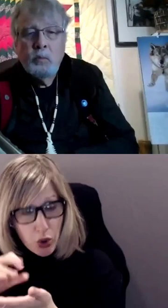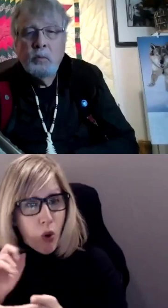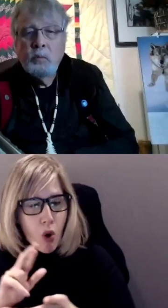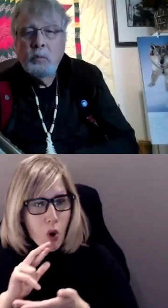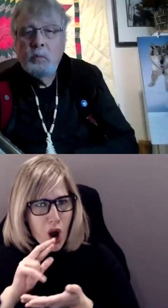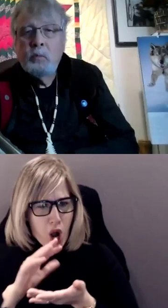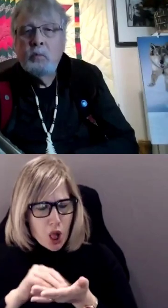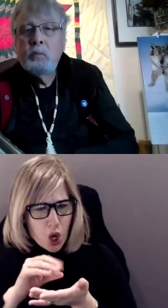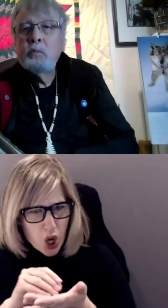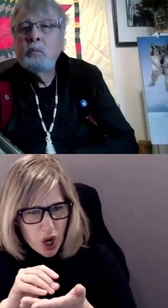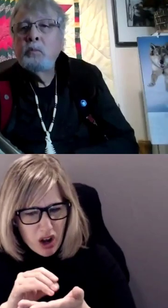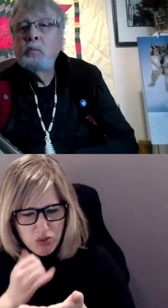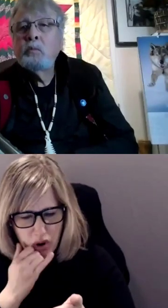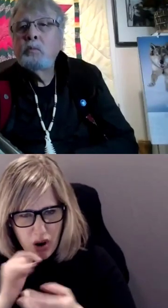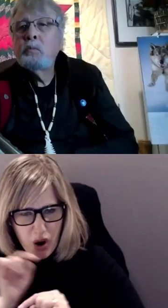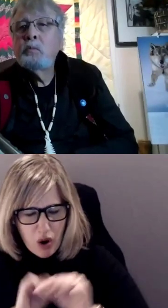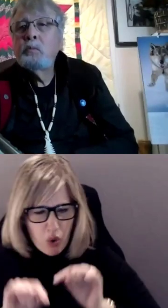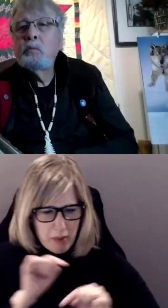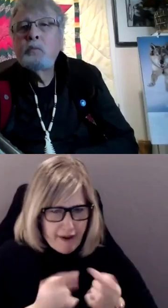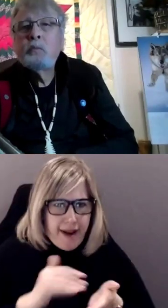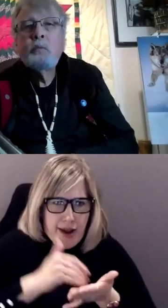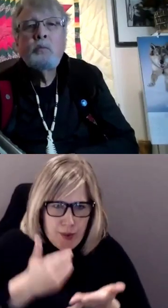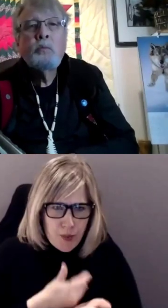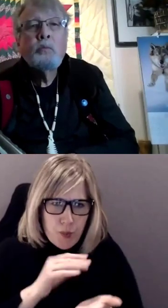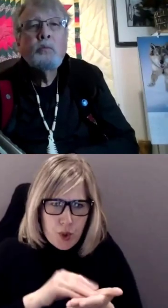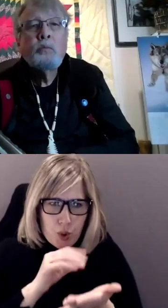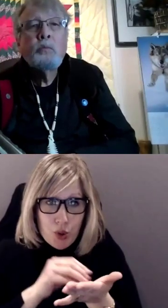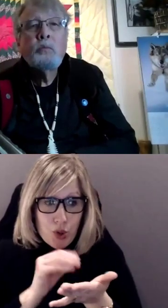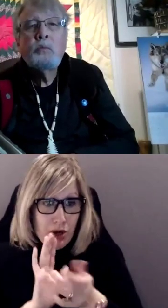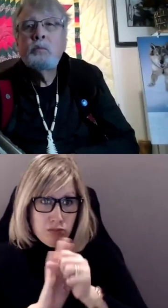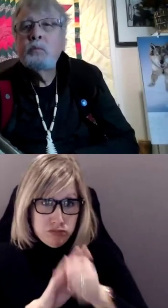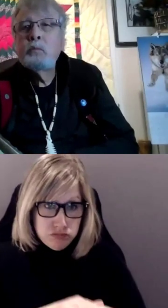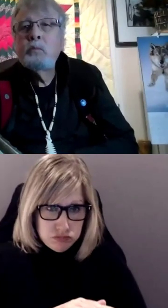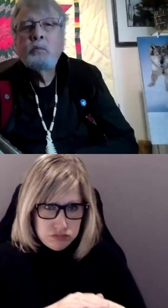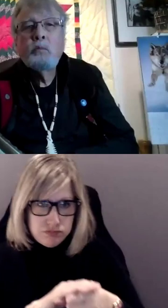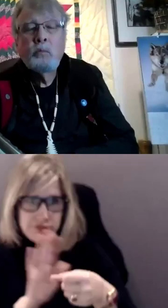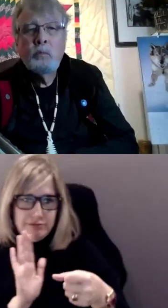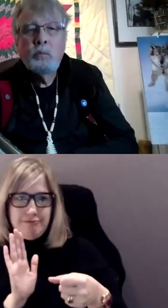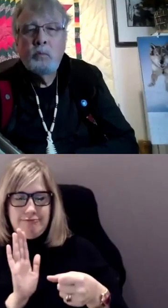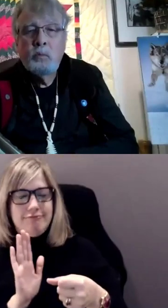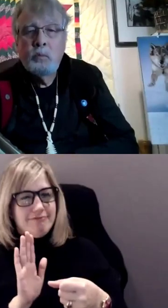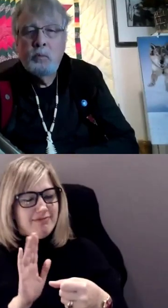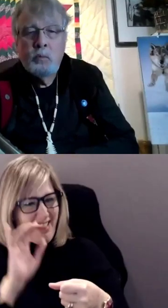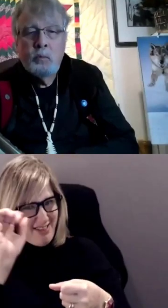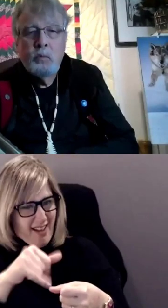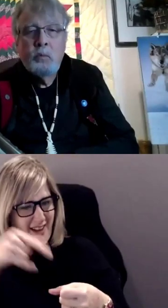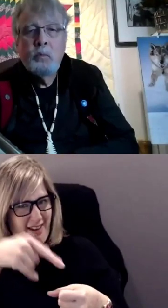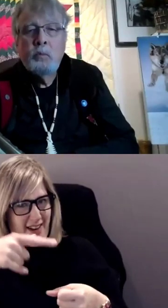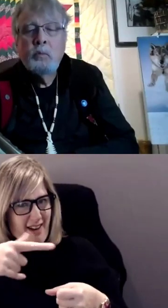equity and anti-oppression can we please have the second poll